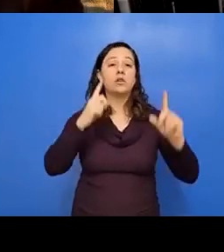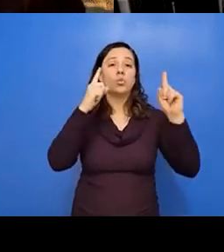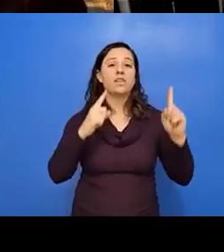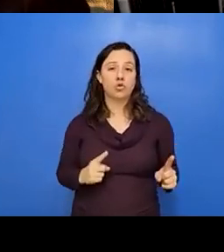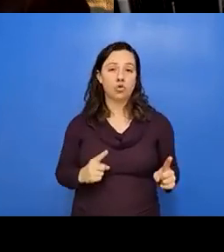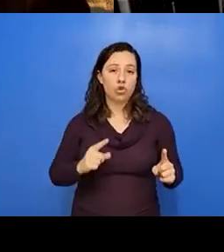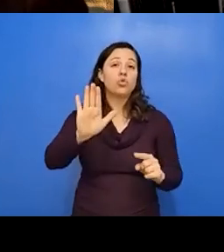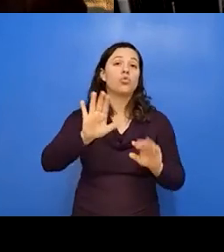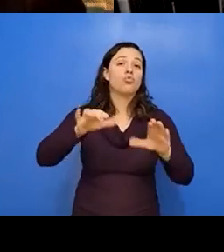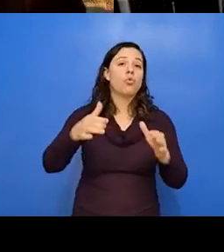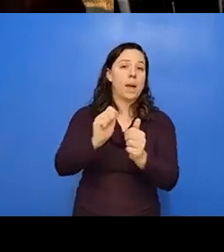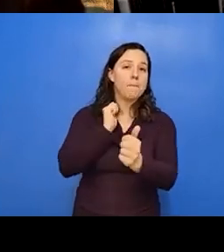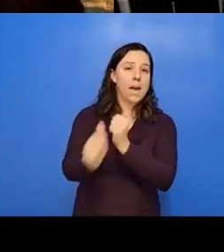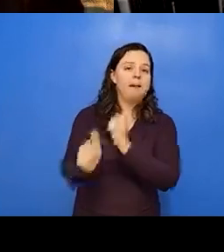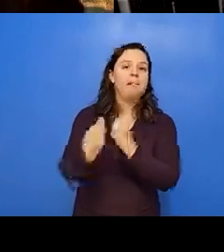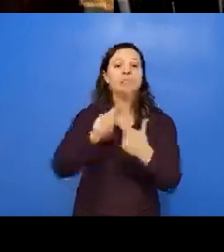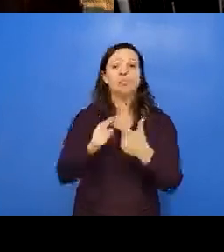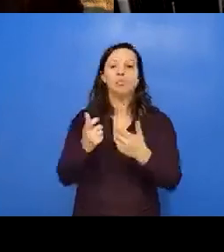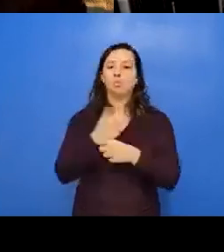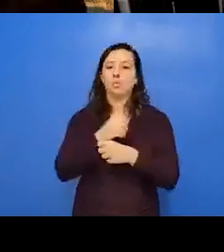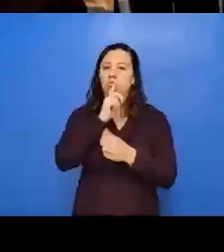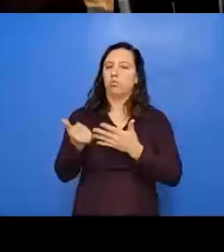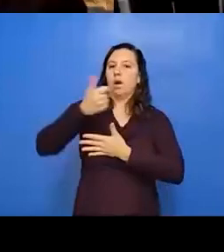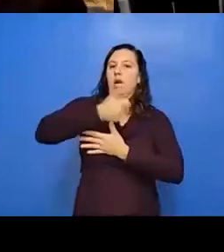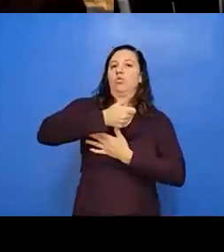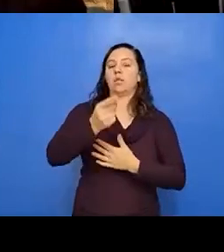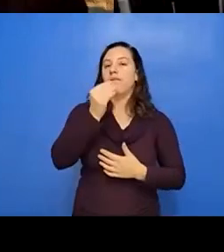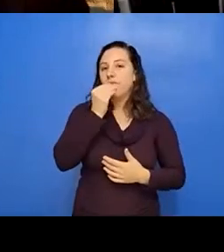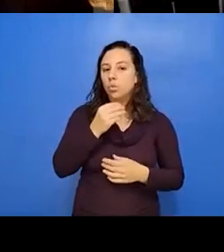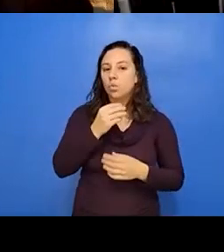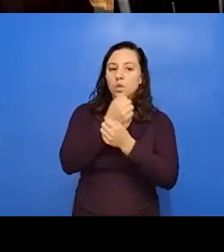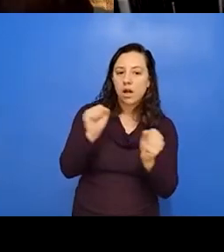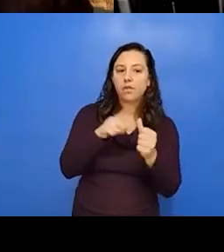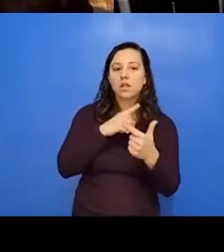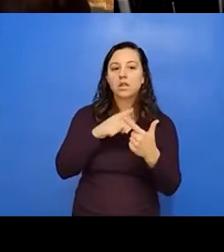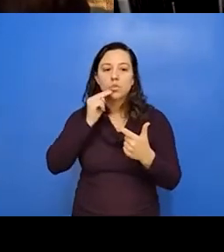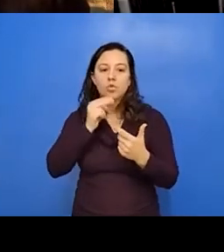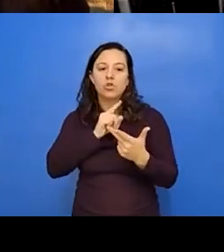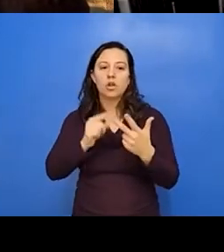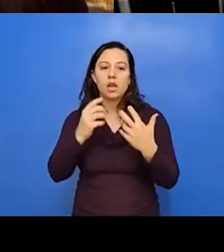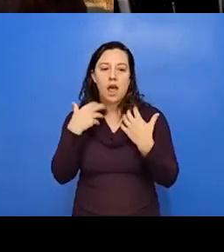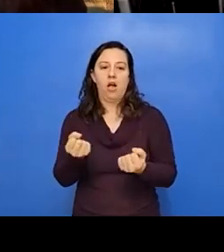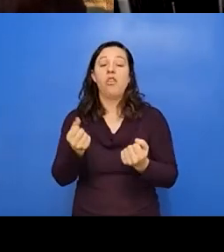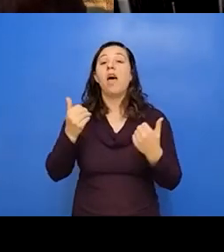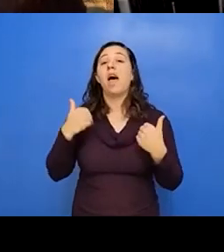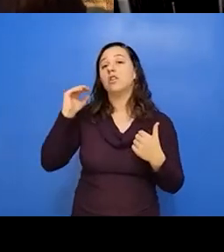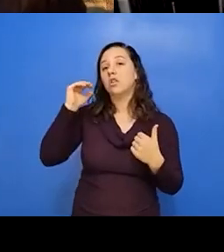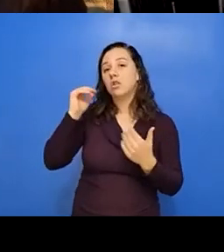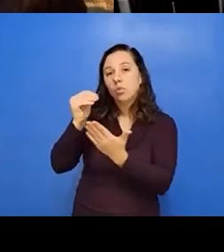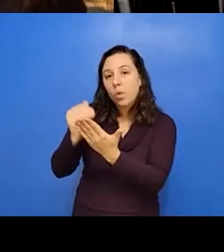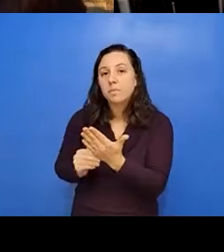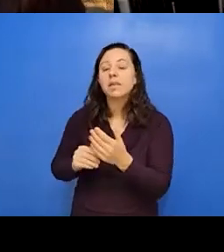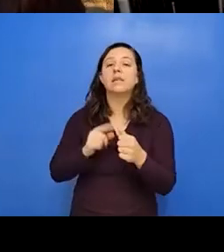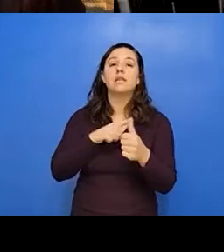pass to prioritize food sovereignty and nutrition and health. It has recipes, it has traditional tea